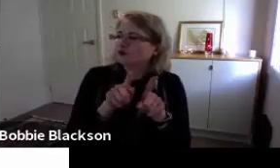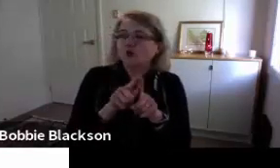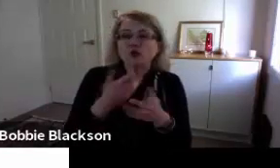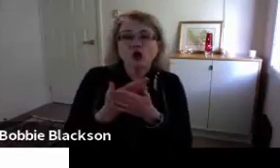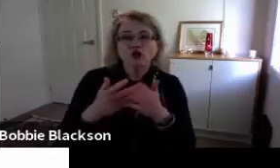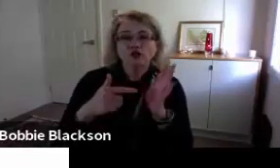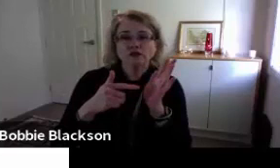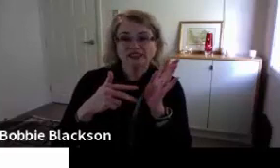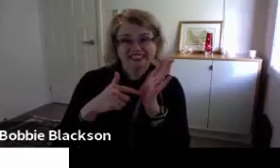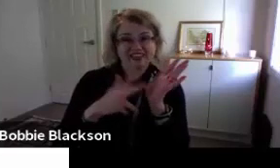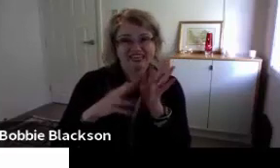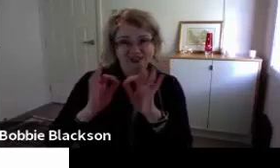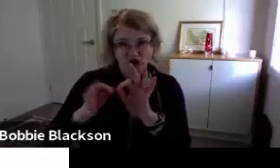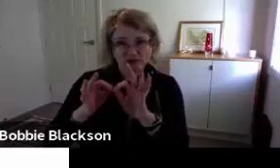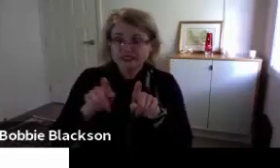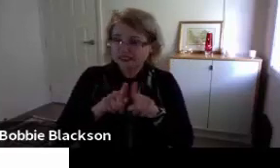Also,